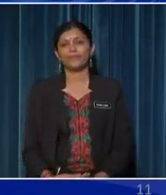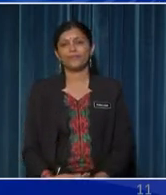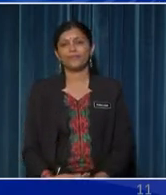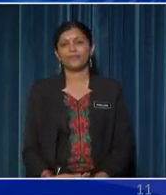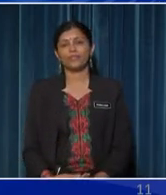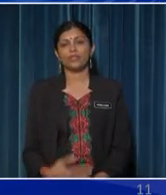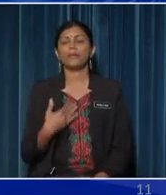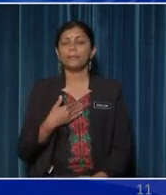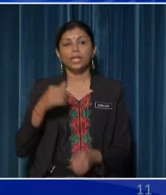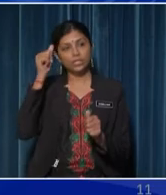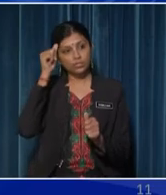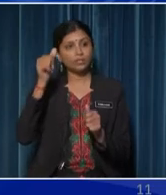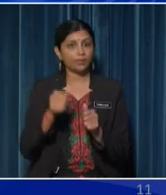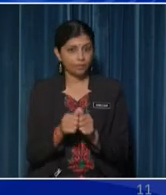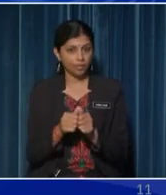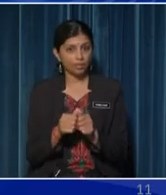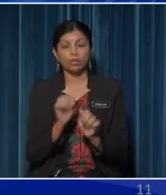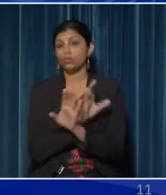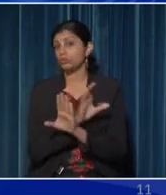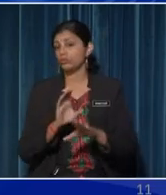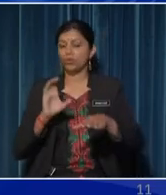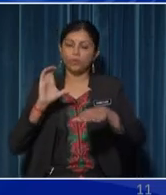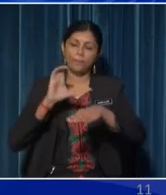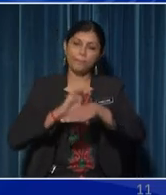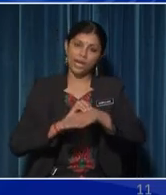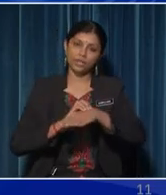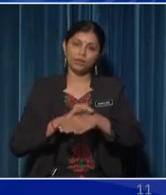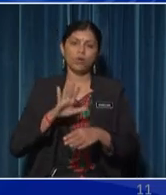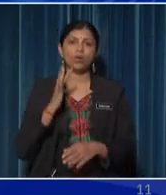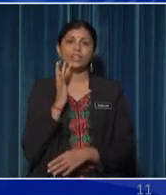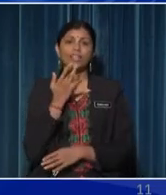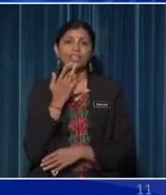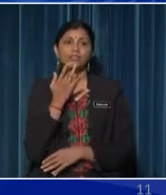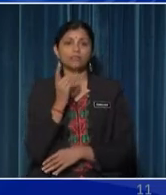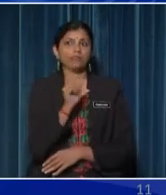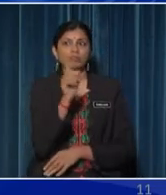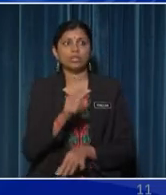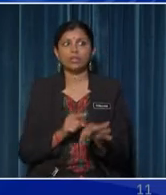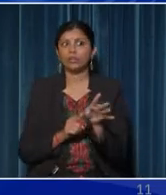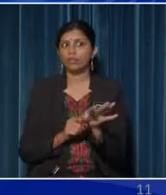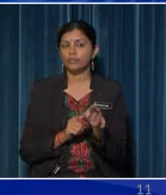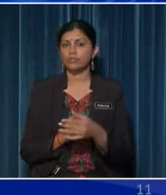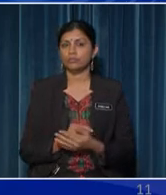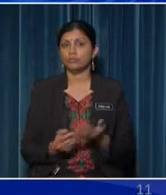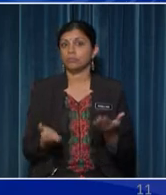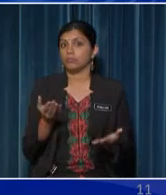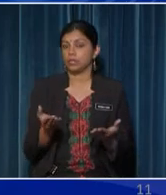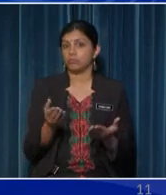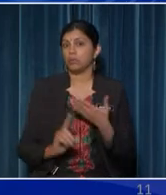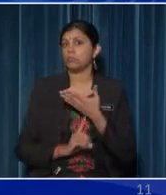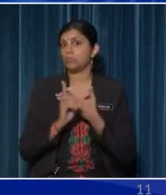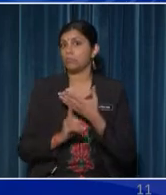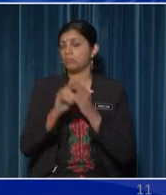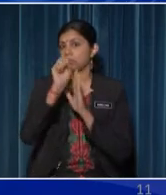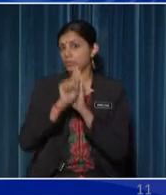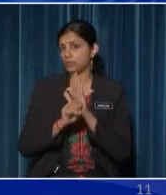However, please remember Do not bite or taste any leaves that you find It